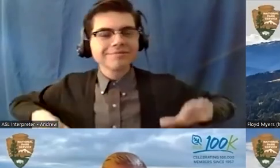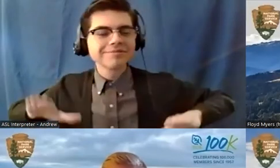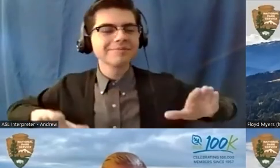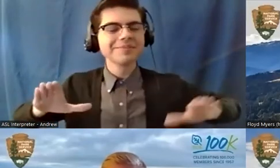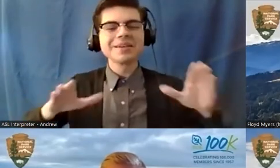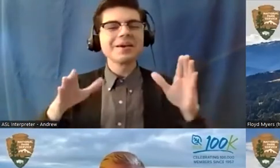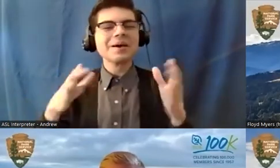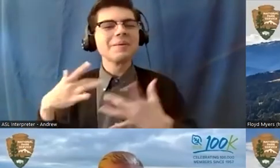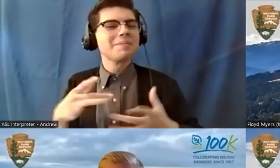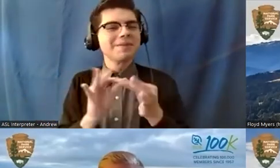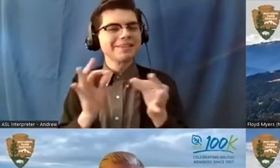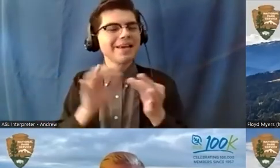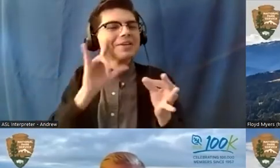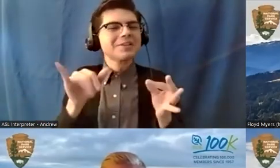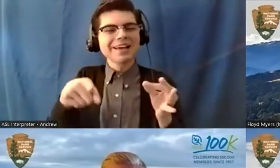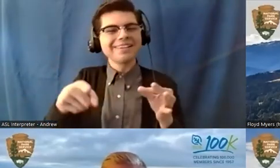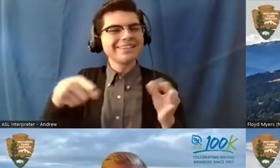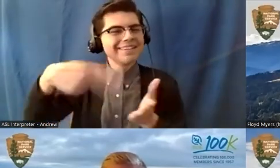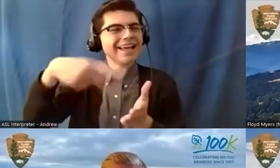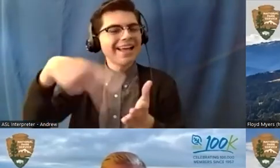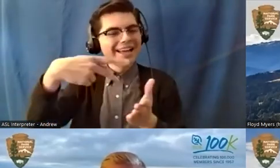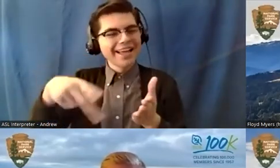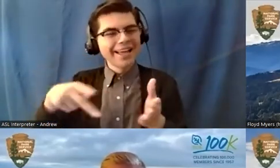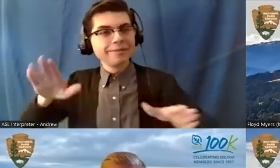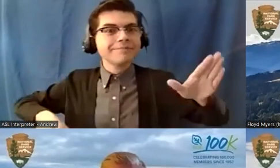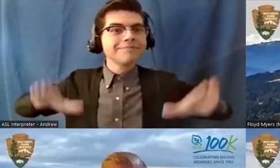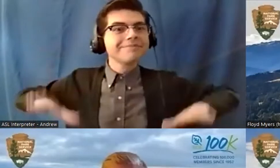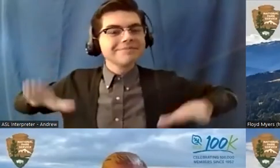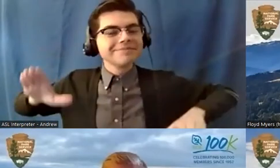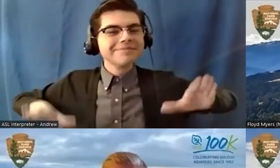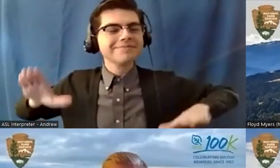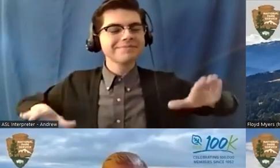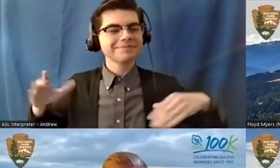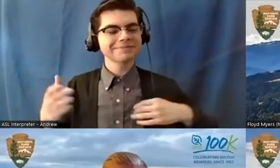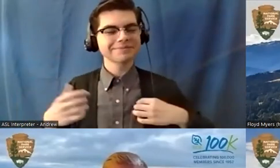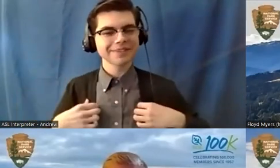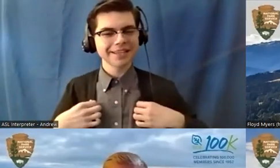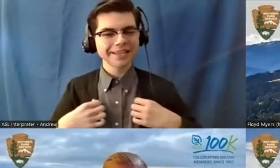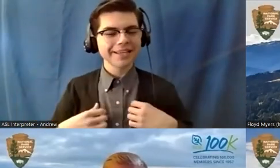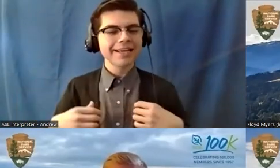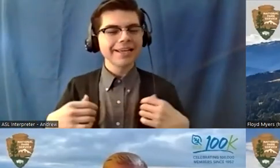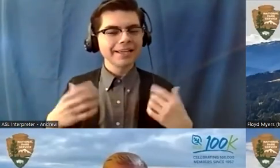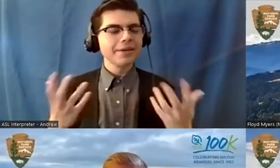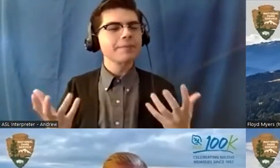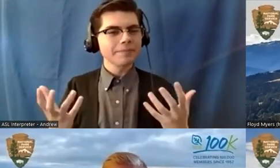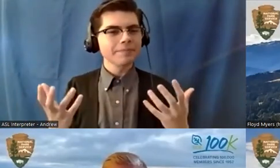well i knew that i knew that it nested i gotcha and um so